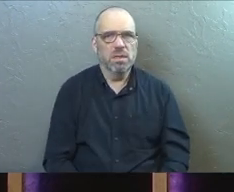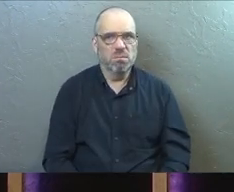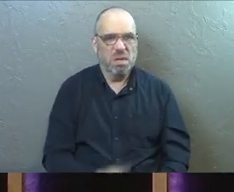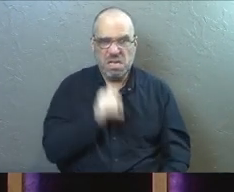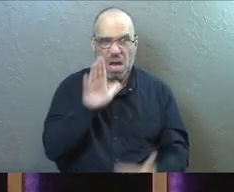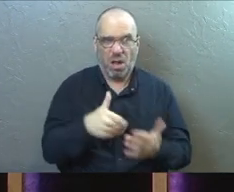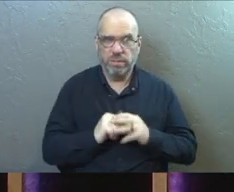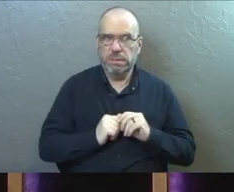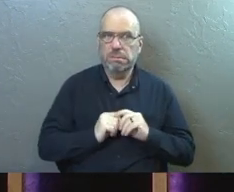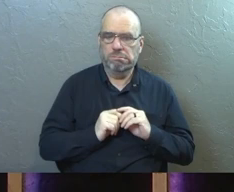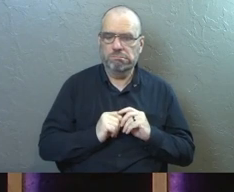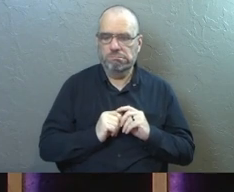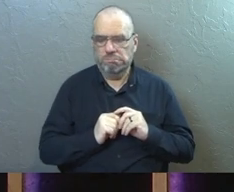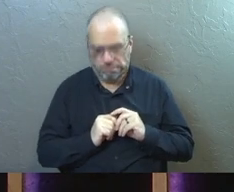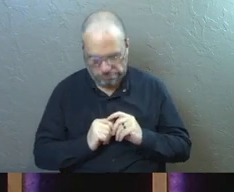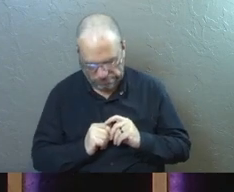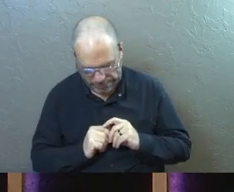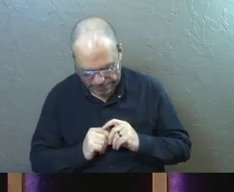want to go through with it all.